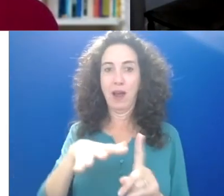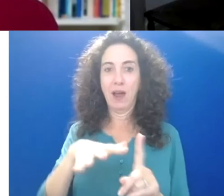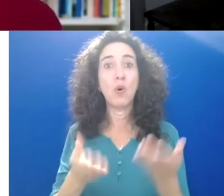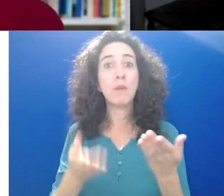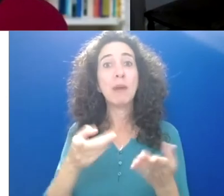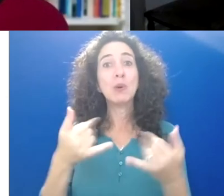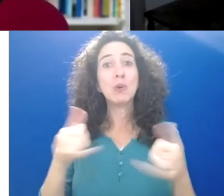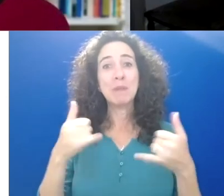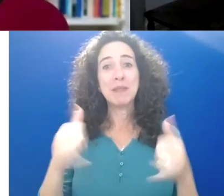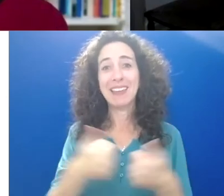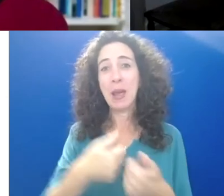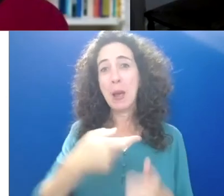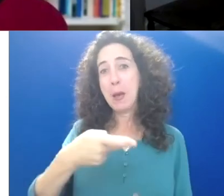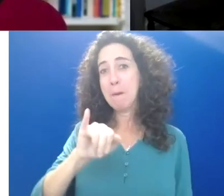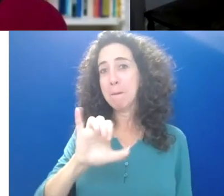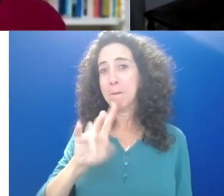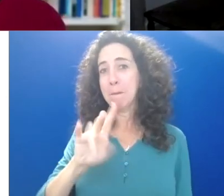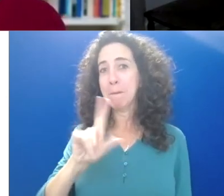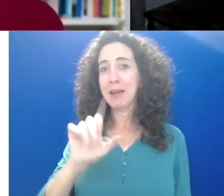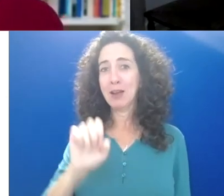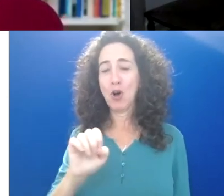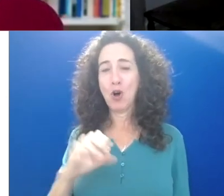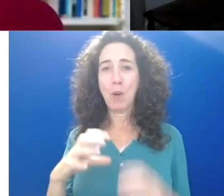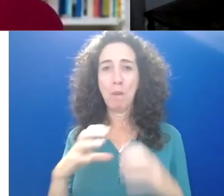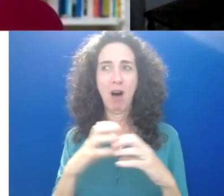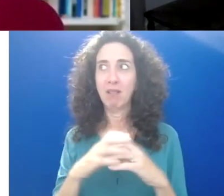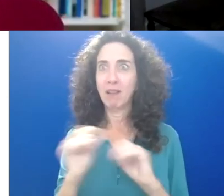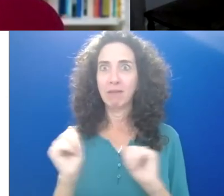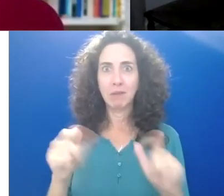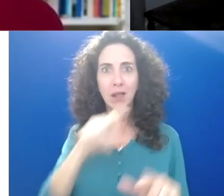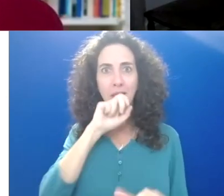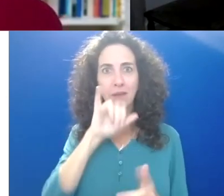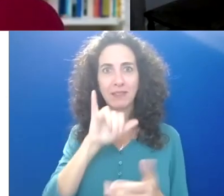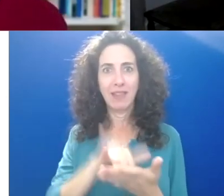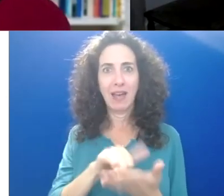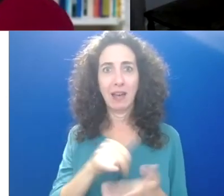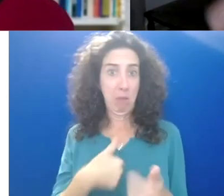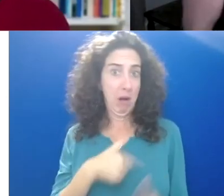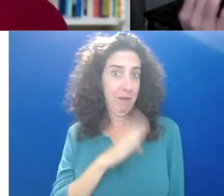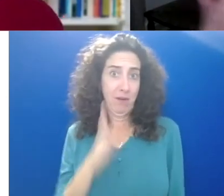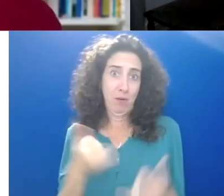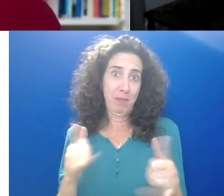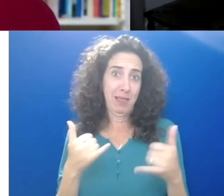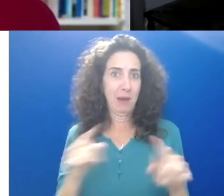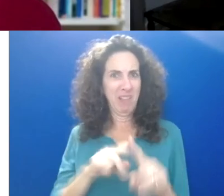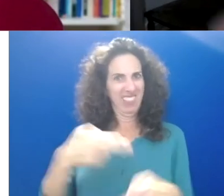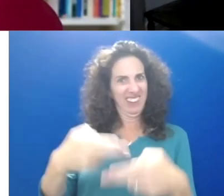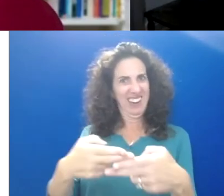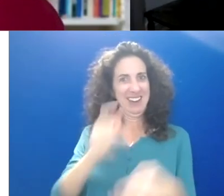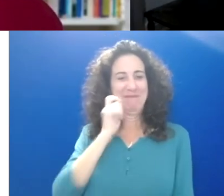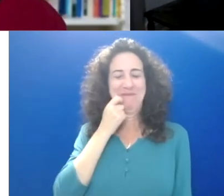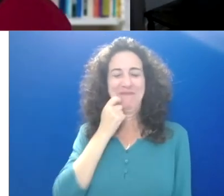really popular right now everyone loves pickleball, I have not tried it but just the name itself sounds pretty nice. You know, I